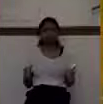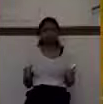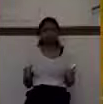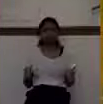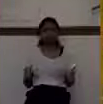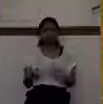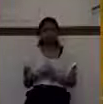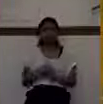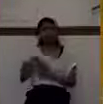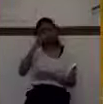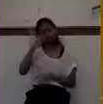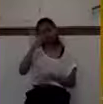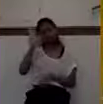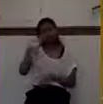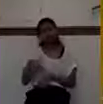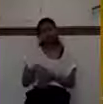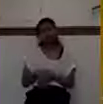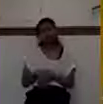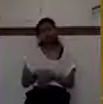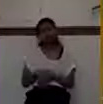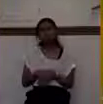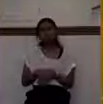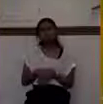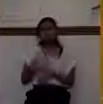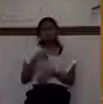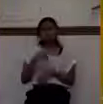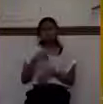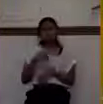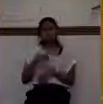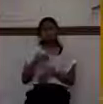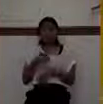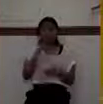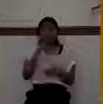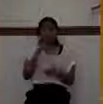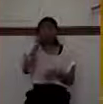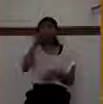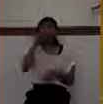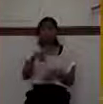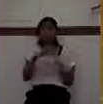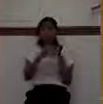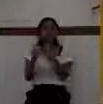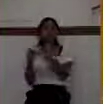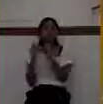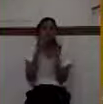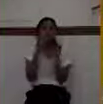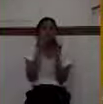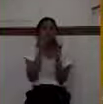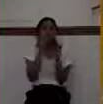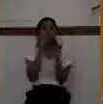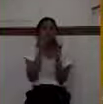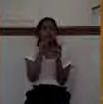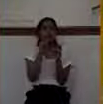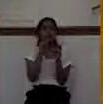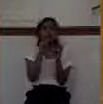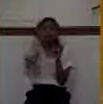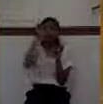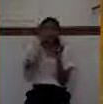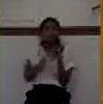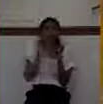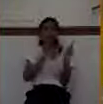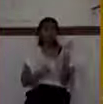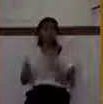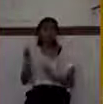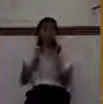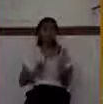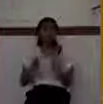You know what? God's people, if anyone should be united, you know who it should be? It should be the people of God. You know what? We live in a